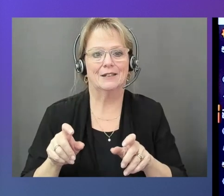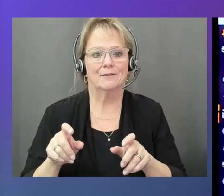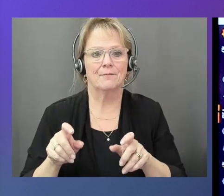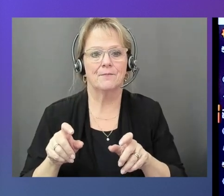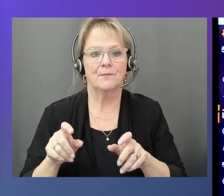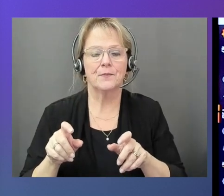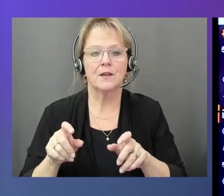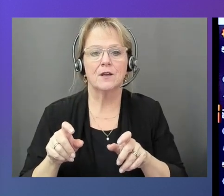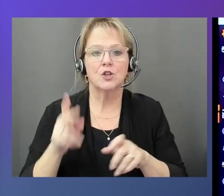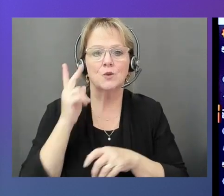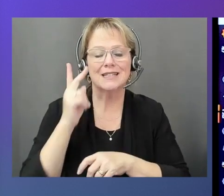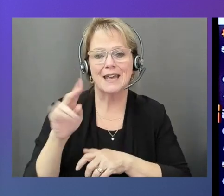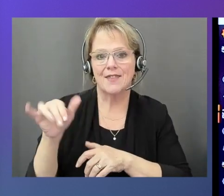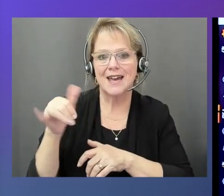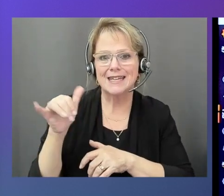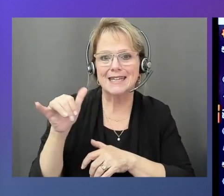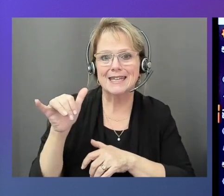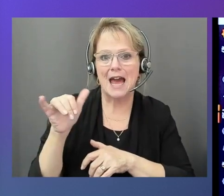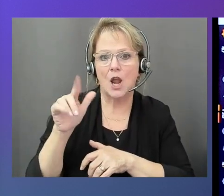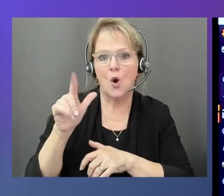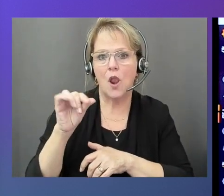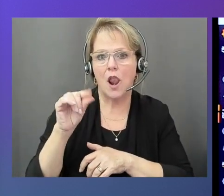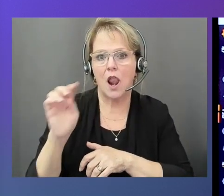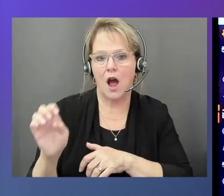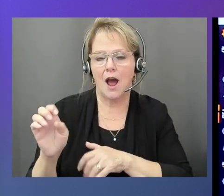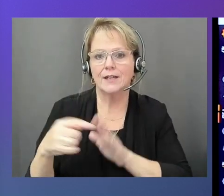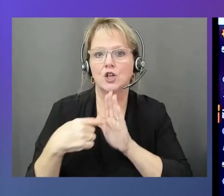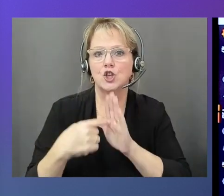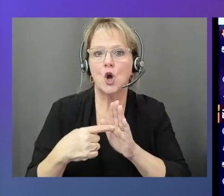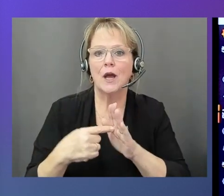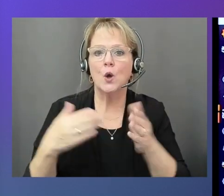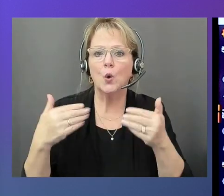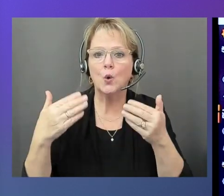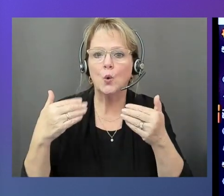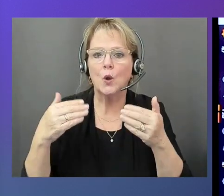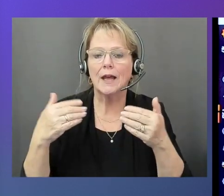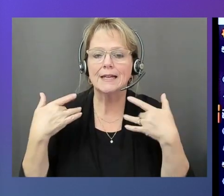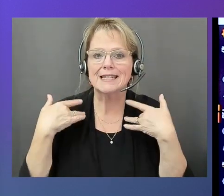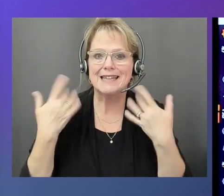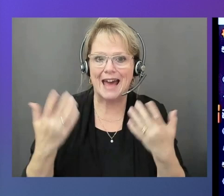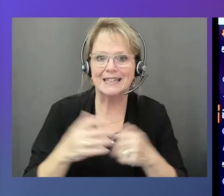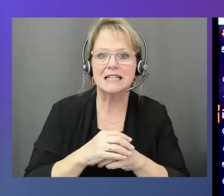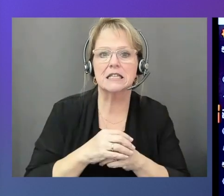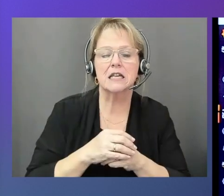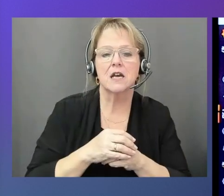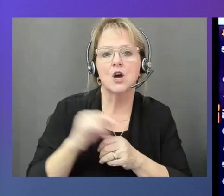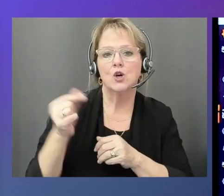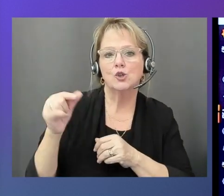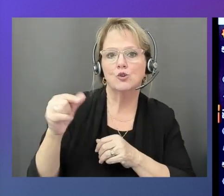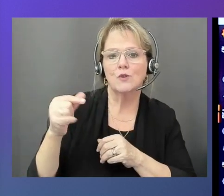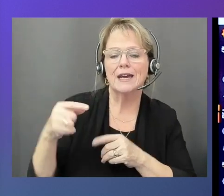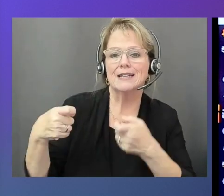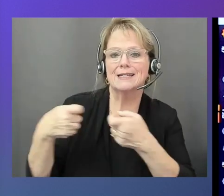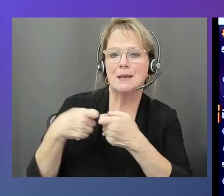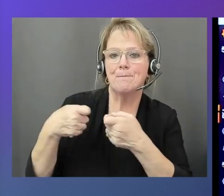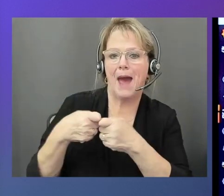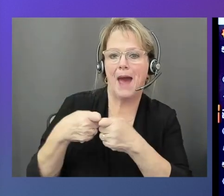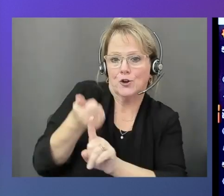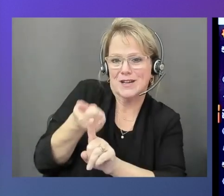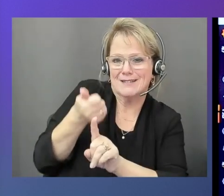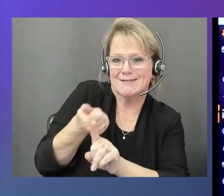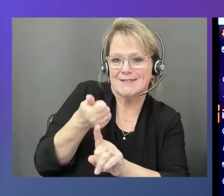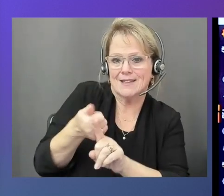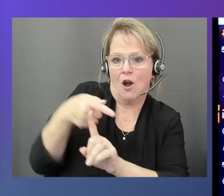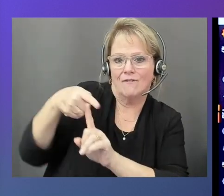yellow line is showing the cooling status. The green line is the battery cell temperature. So you can see